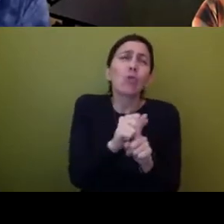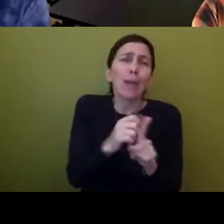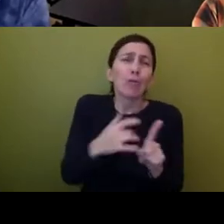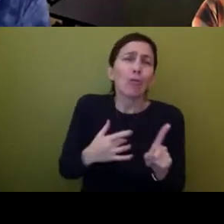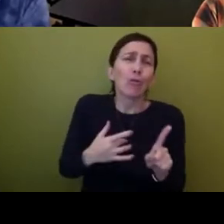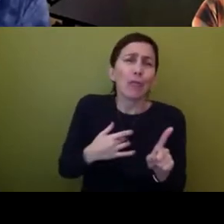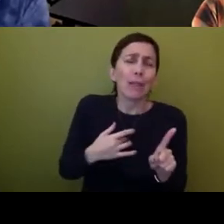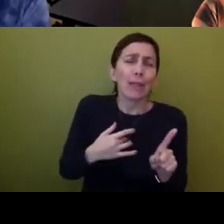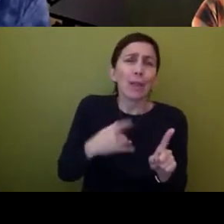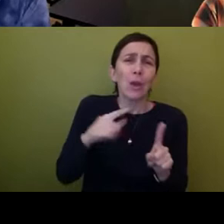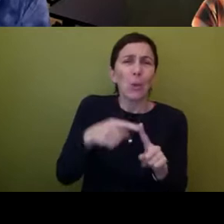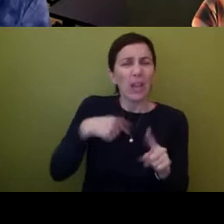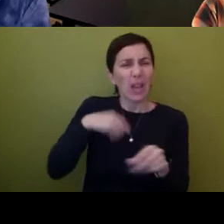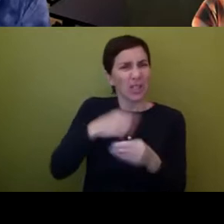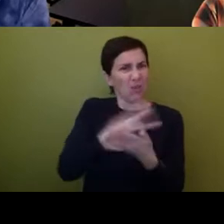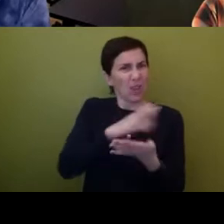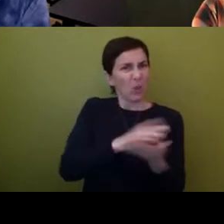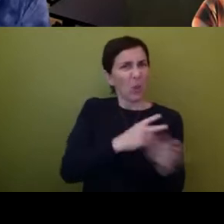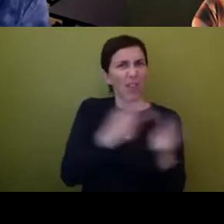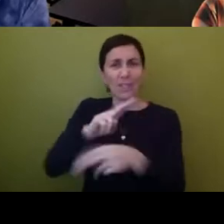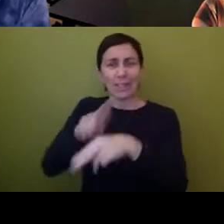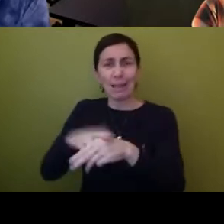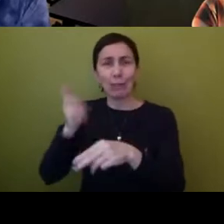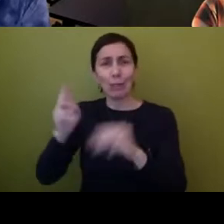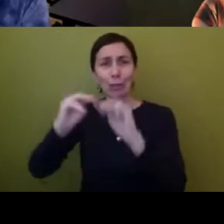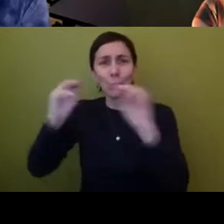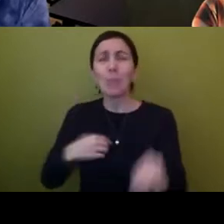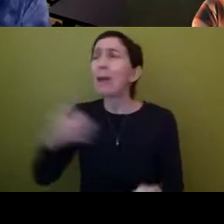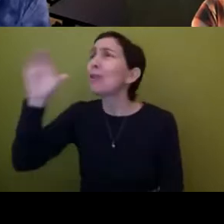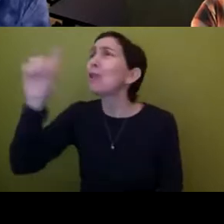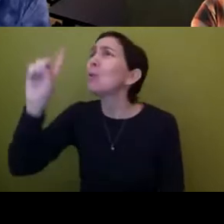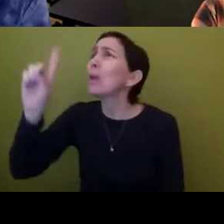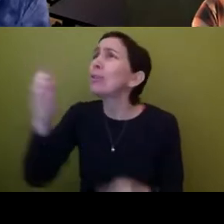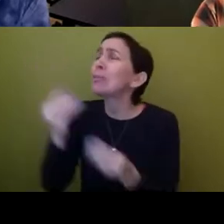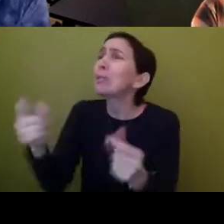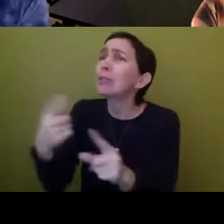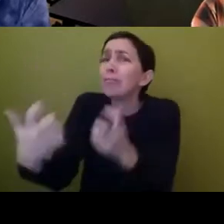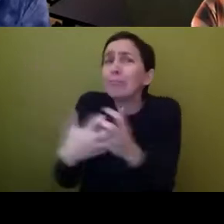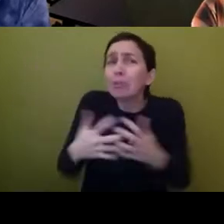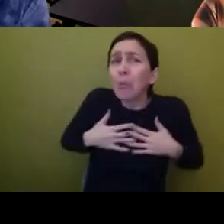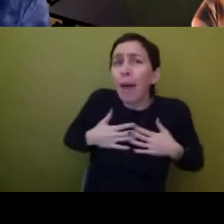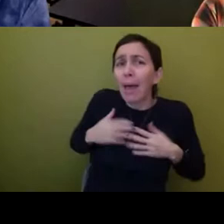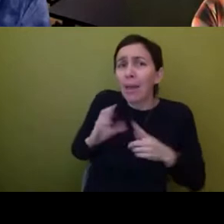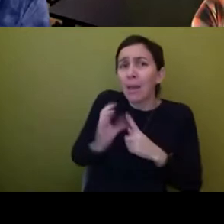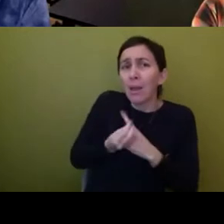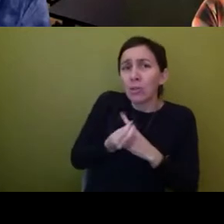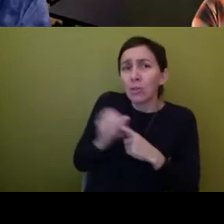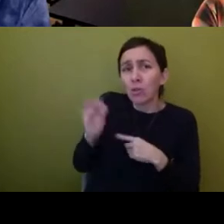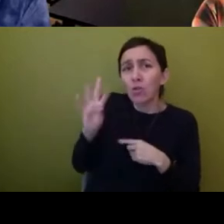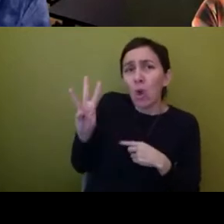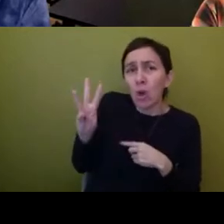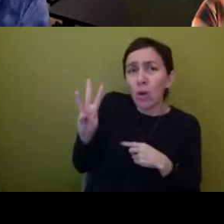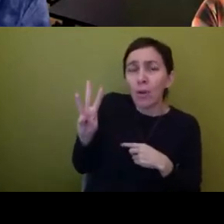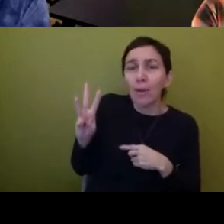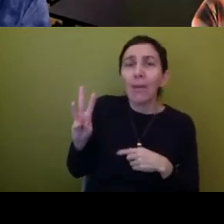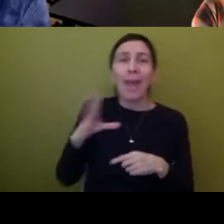when I was in graduate school, looking for some crow material and realizing that, um, the audience who entered